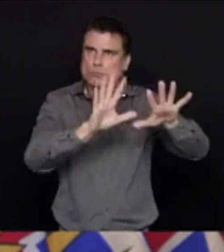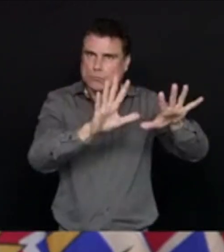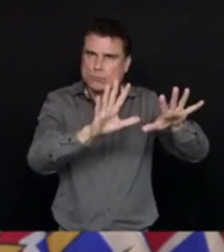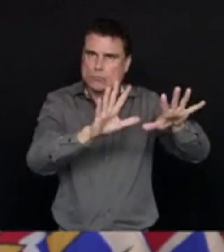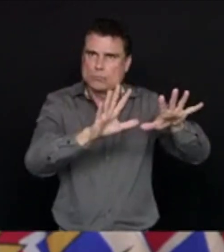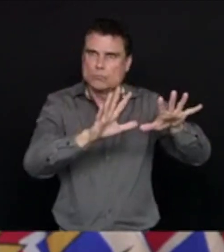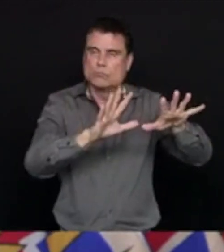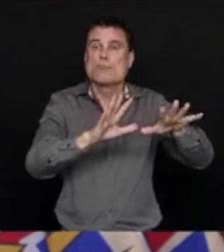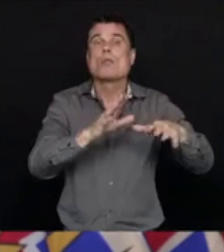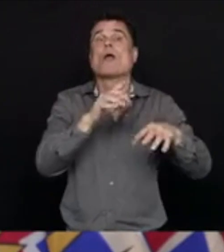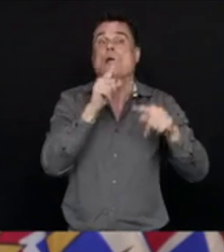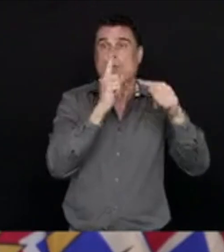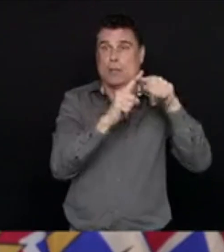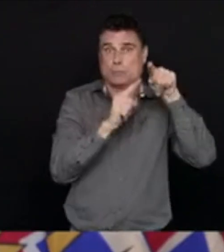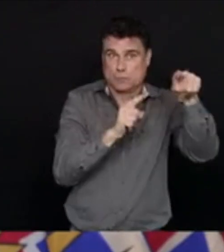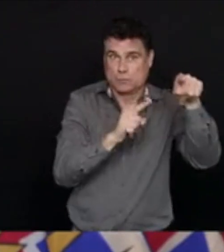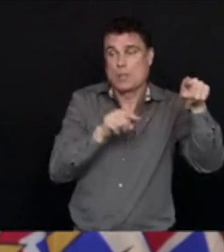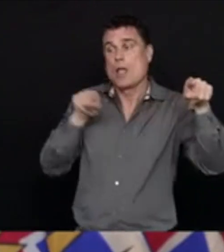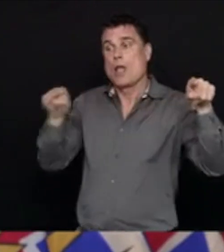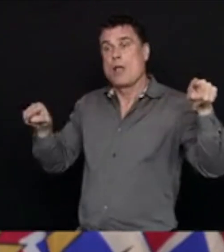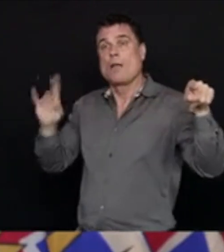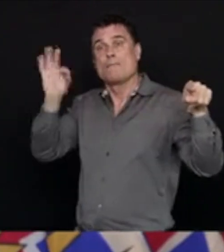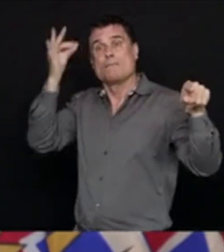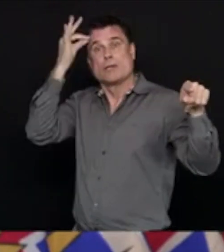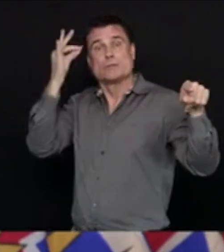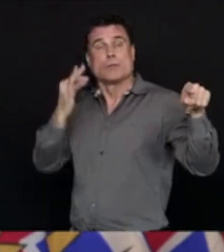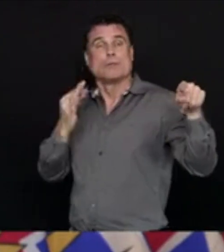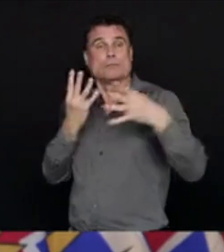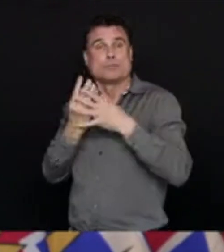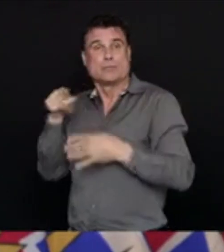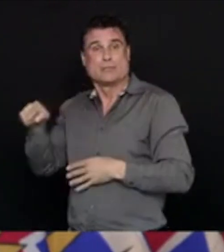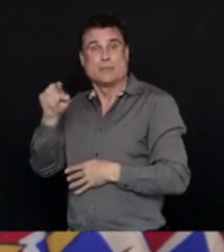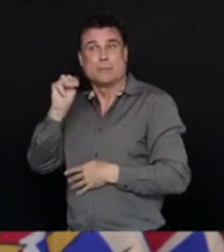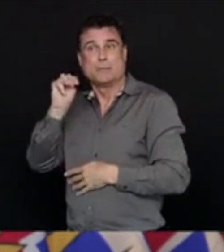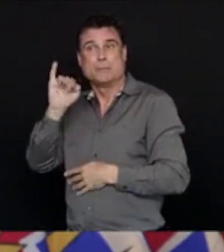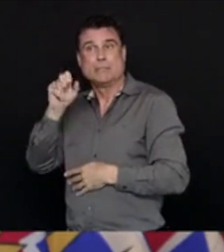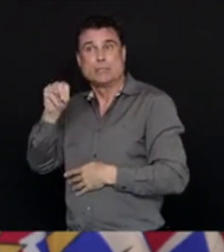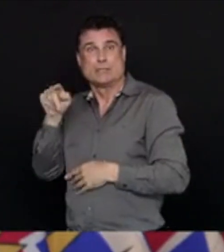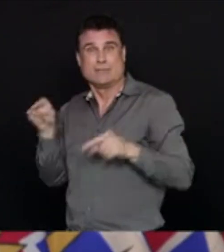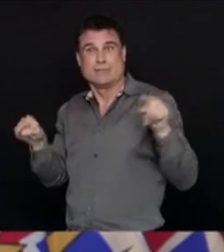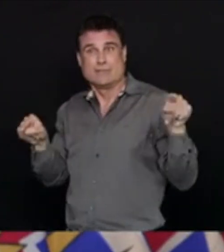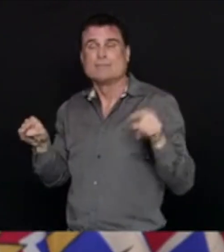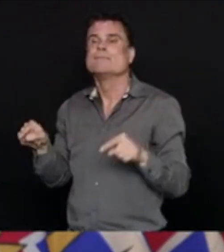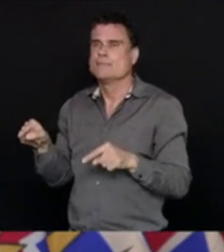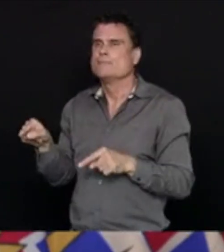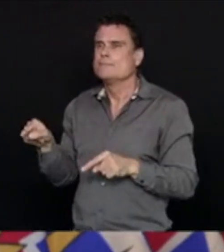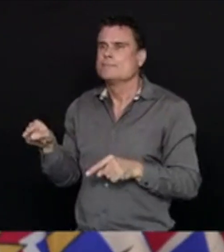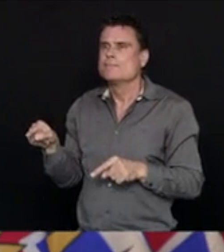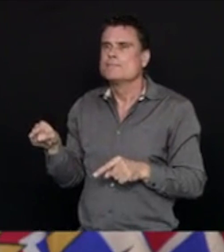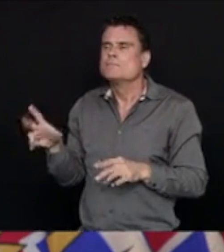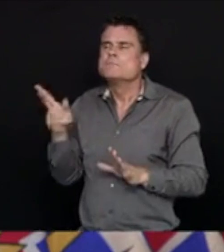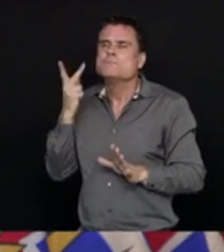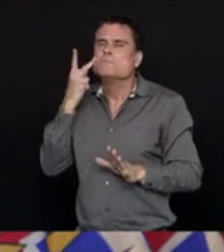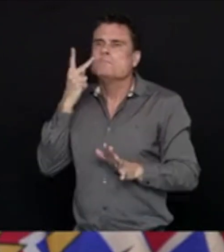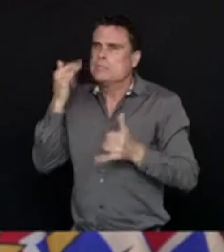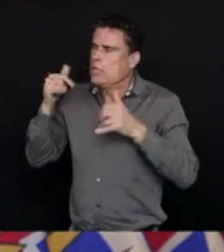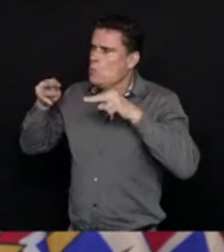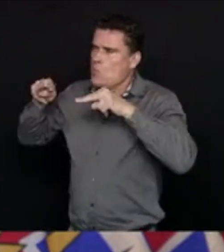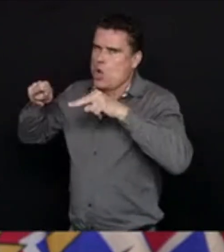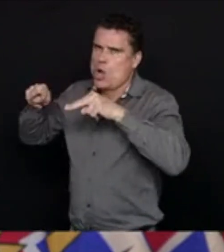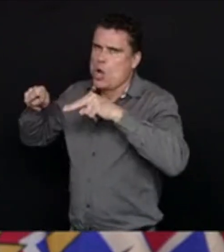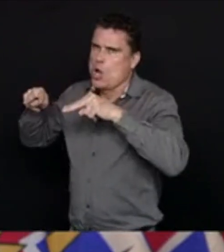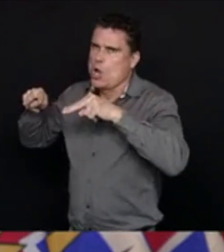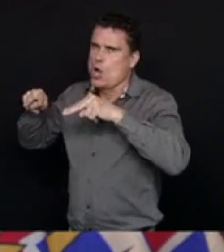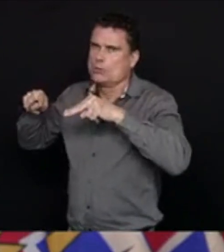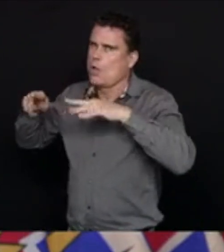that there may be more people who show up with the disease, but the infection prevention and control pieces are in place in both